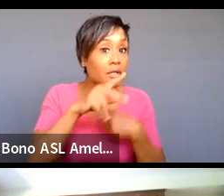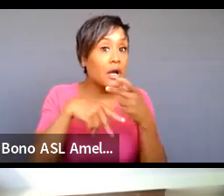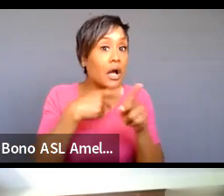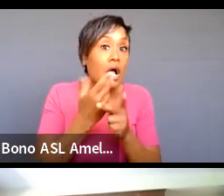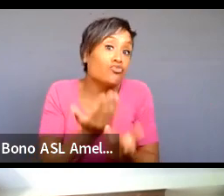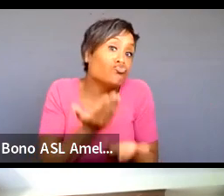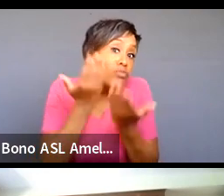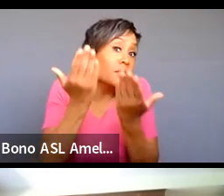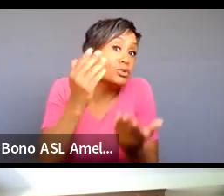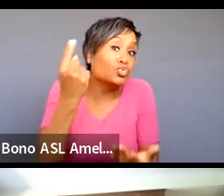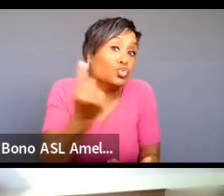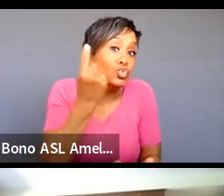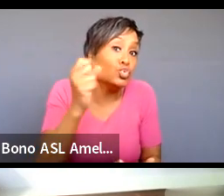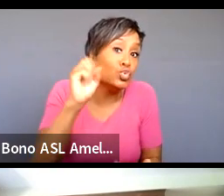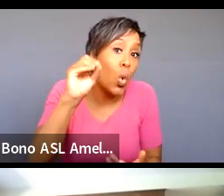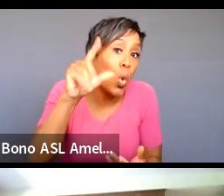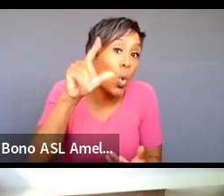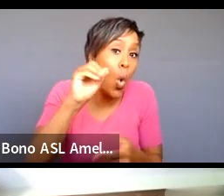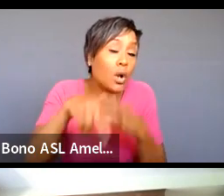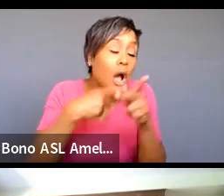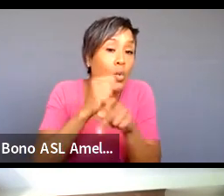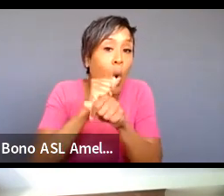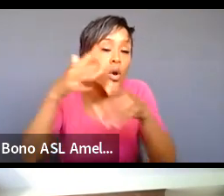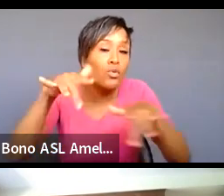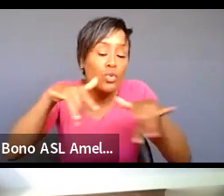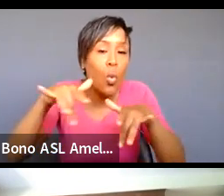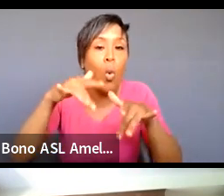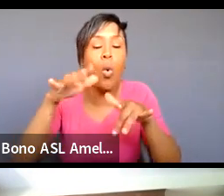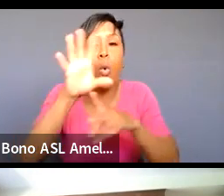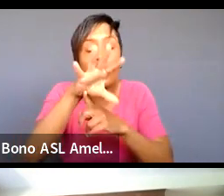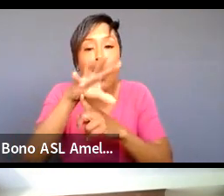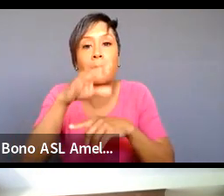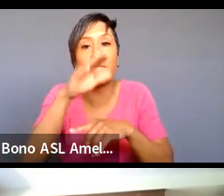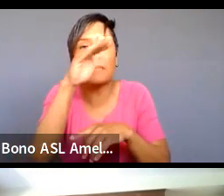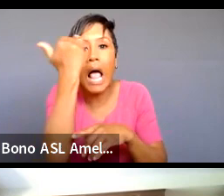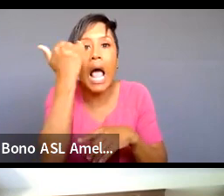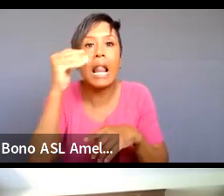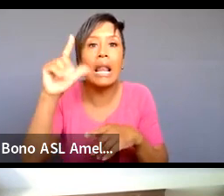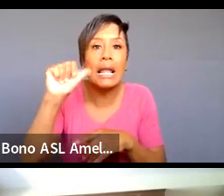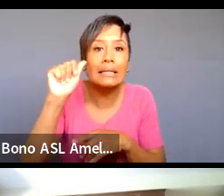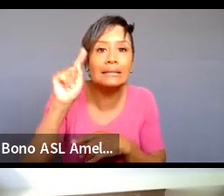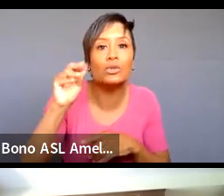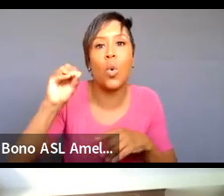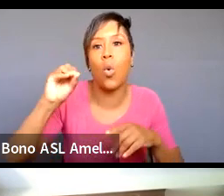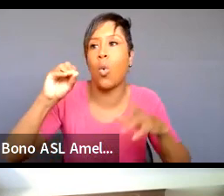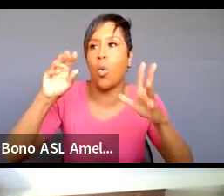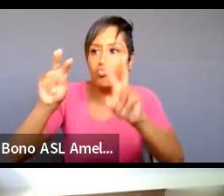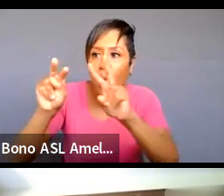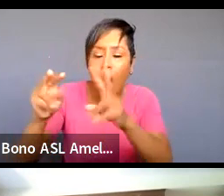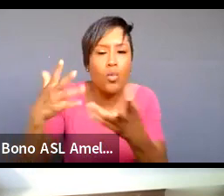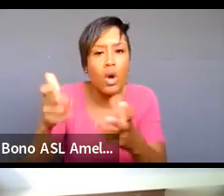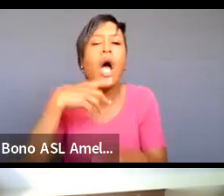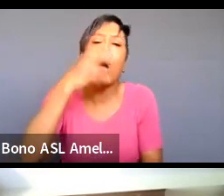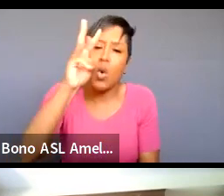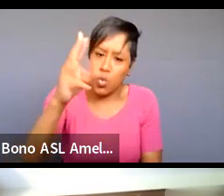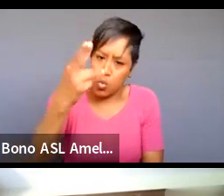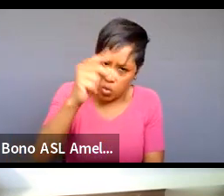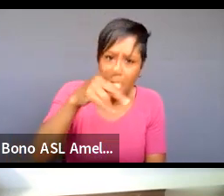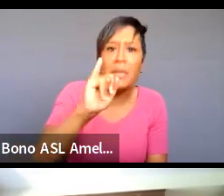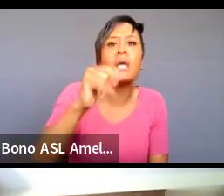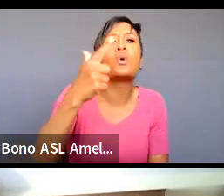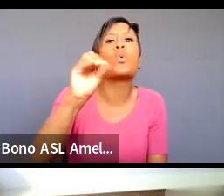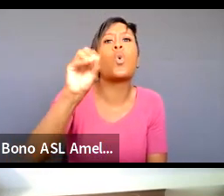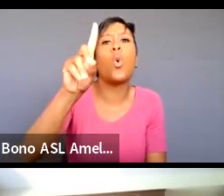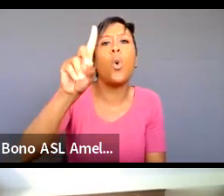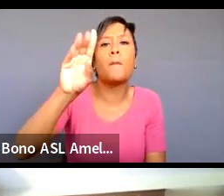recommend that we um that's already recorded especially by like black or latino people that were able to watch because i've seen whoopi goldberg but i've been